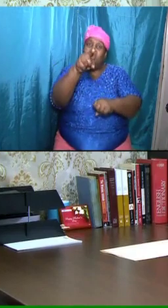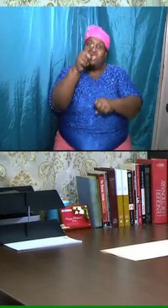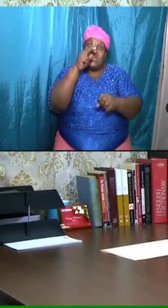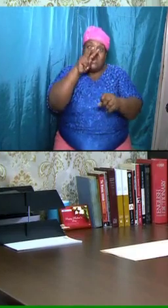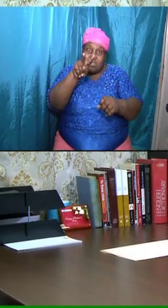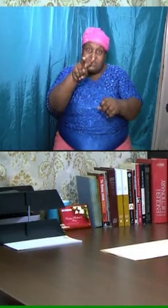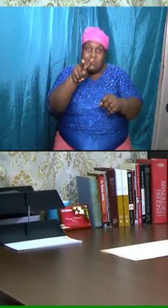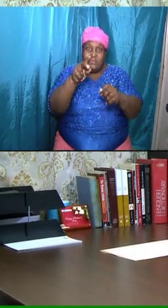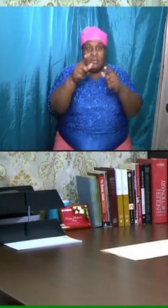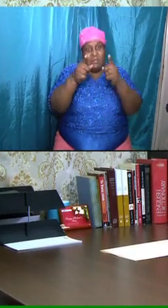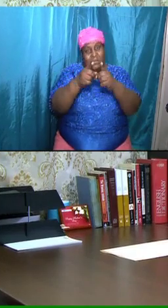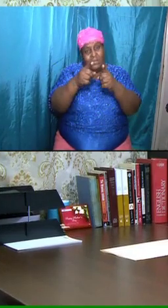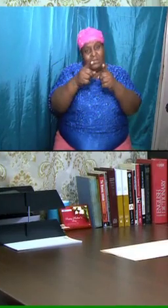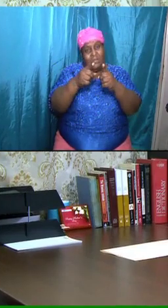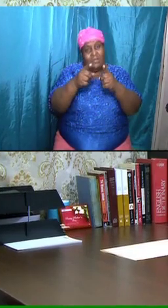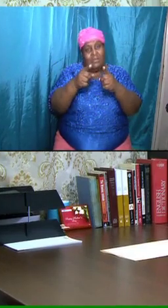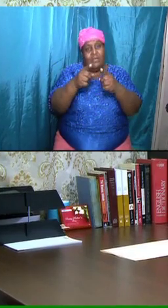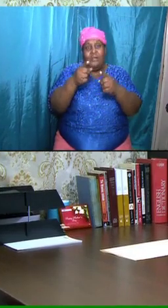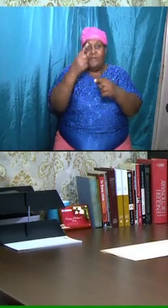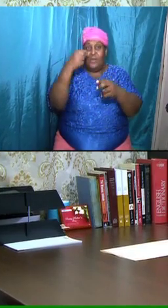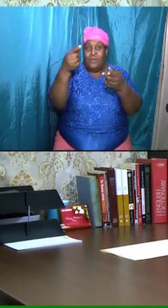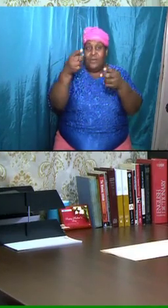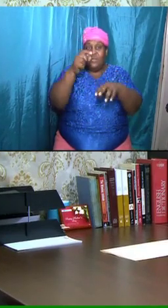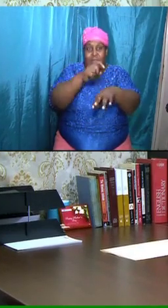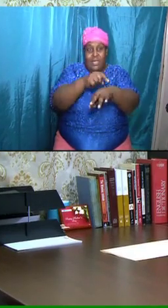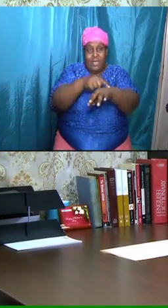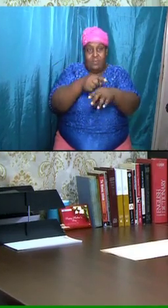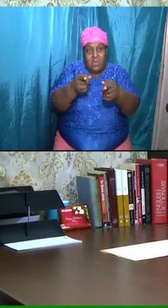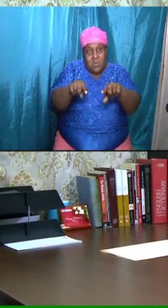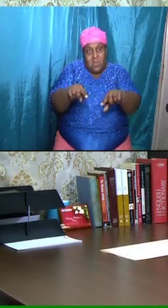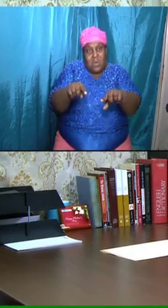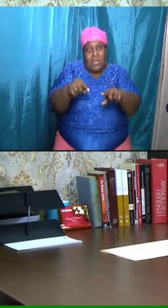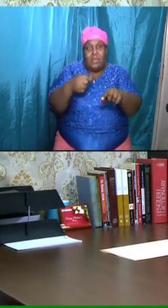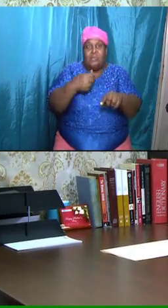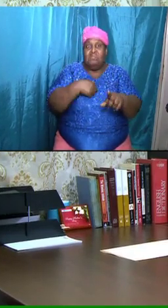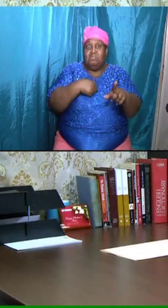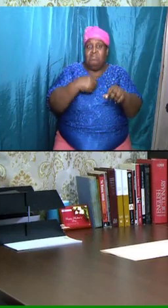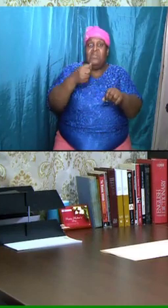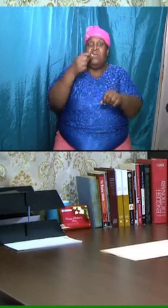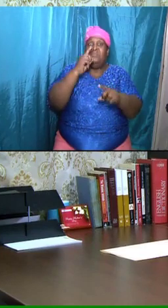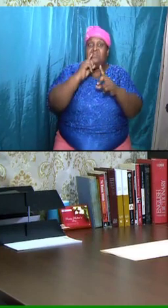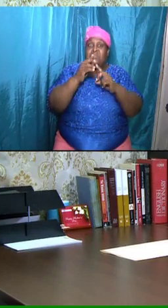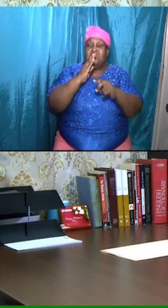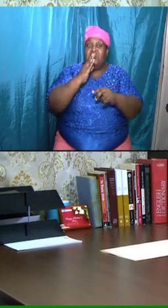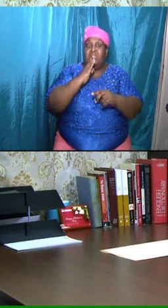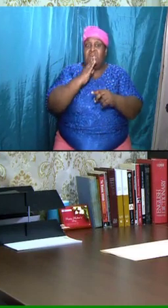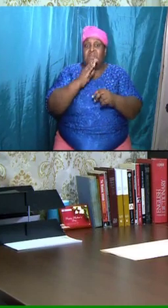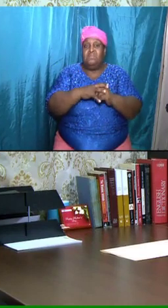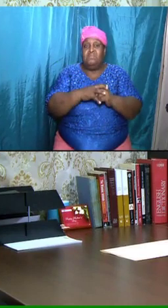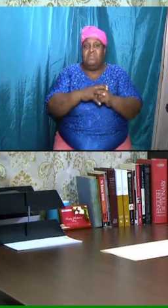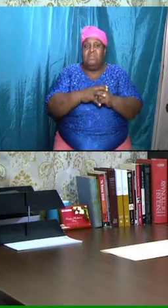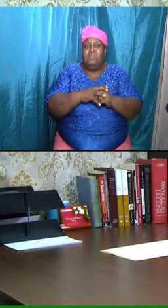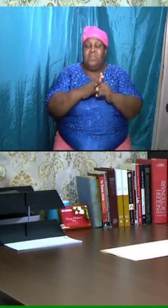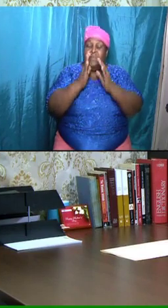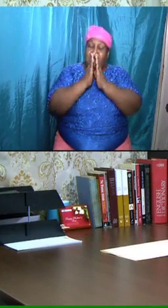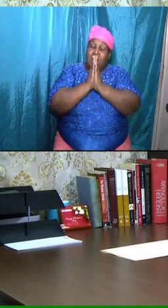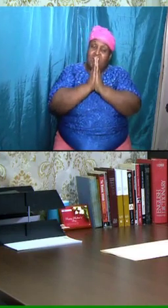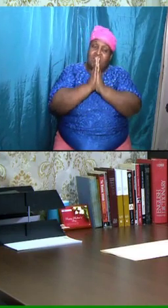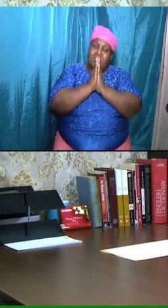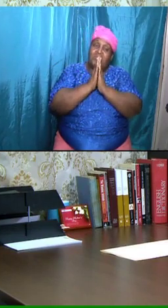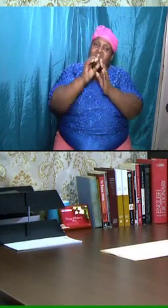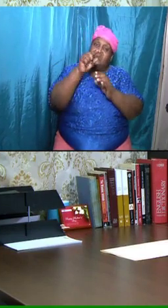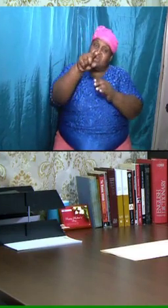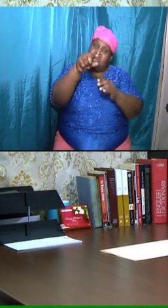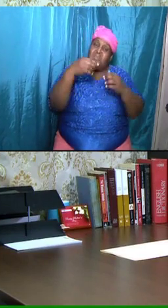chart for a while while I am talking and I ask that you have your pens and your